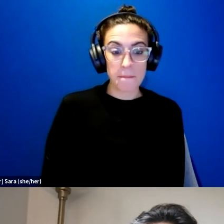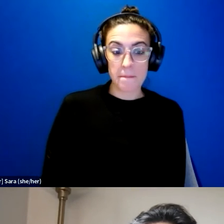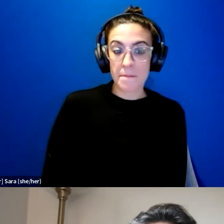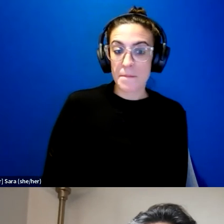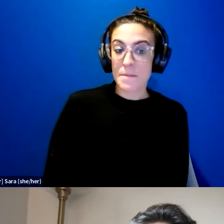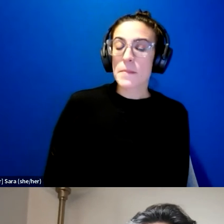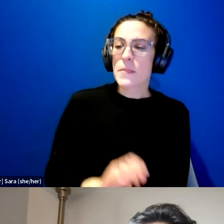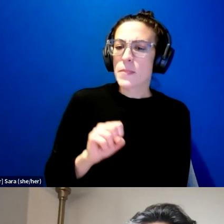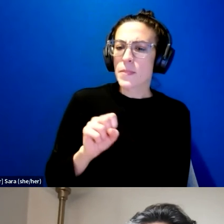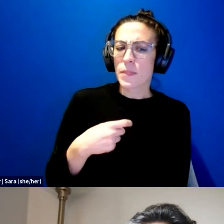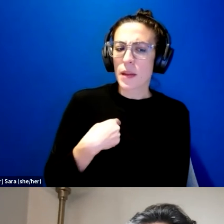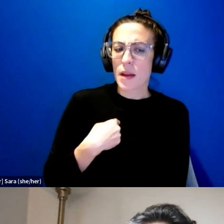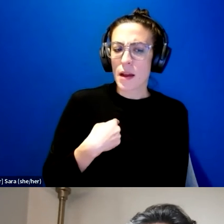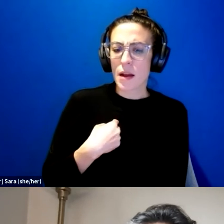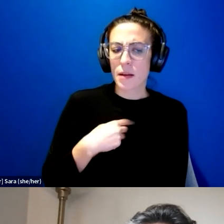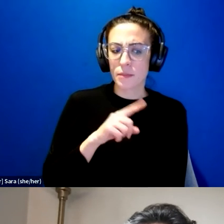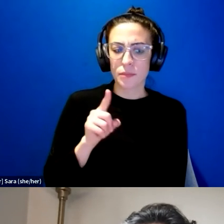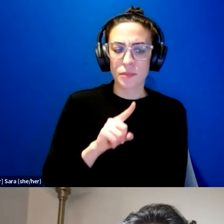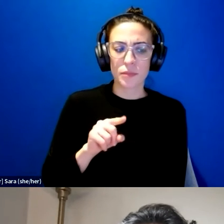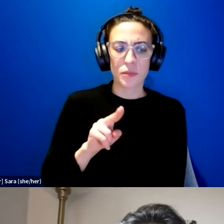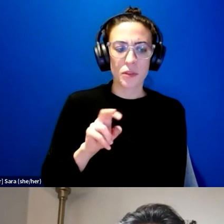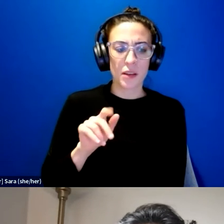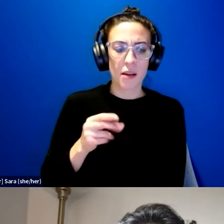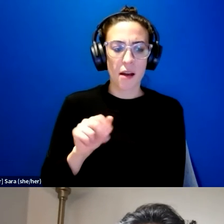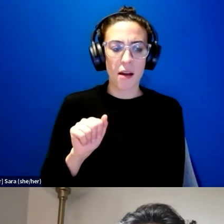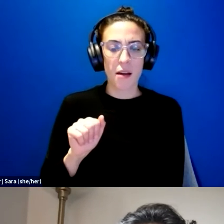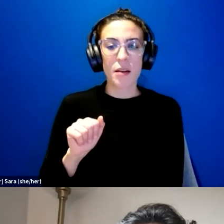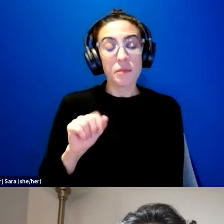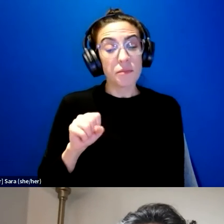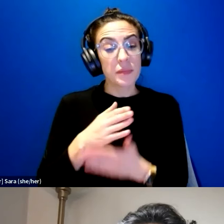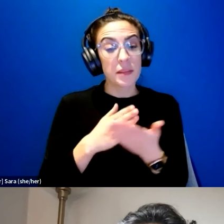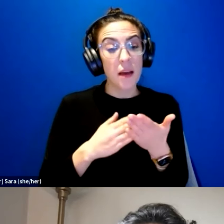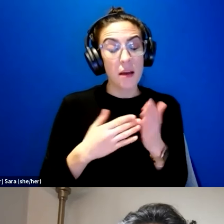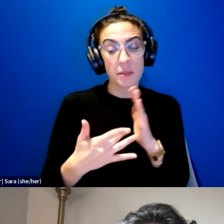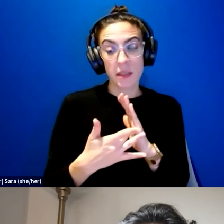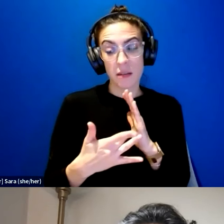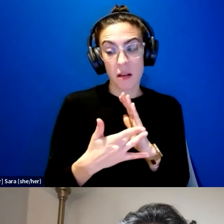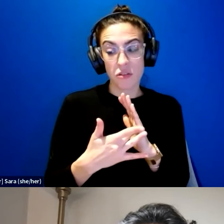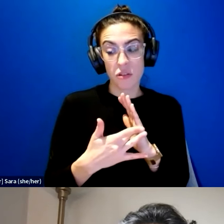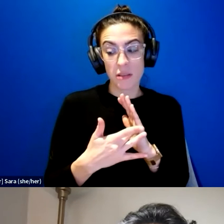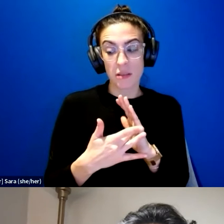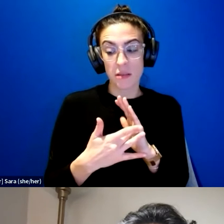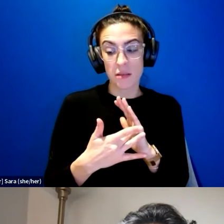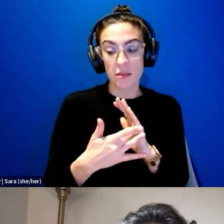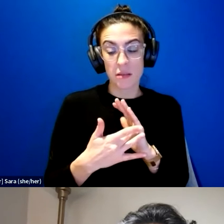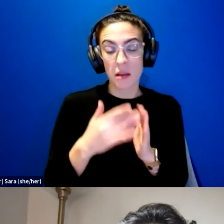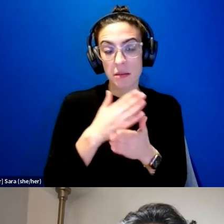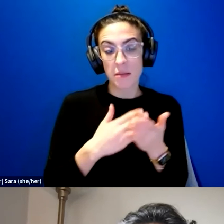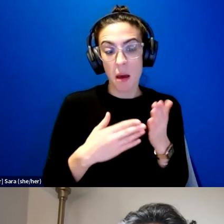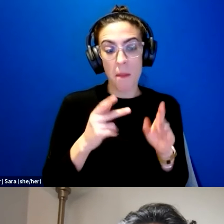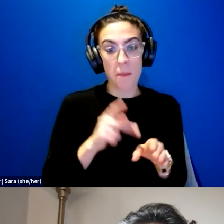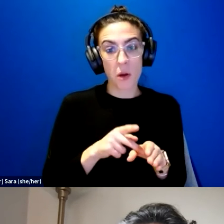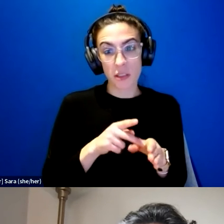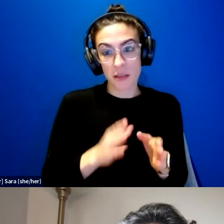Yeah, I can take this one. So there were some technologies that some of the participants talked